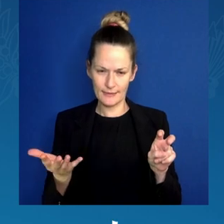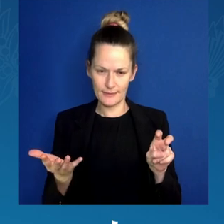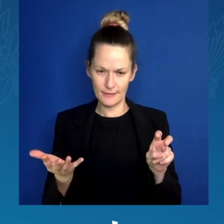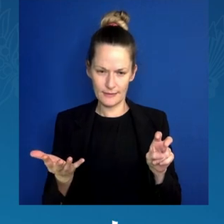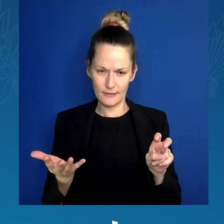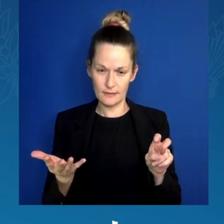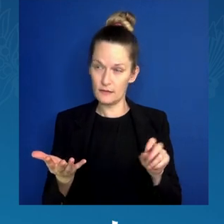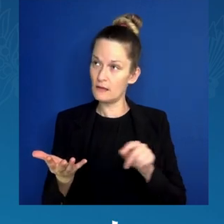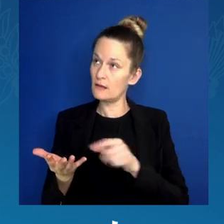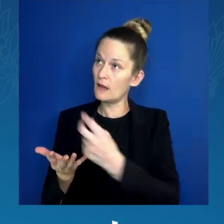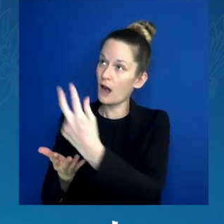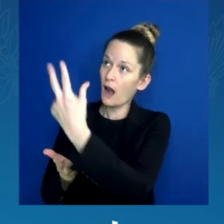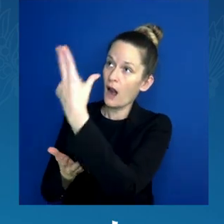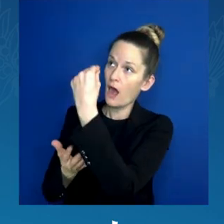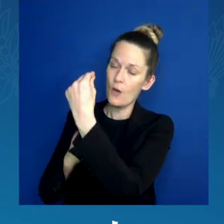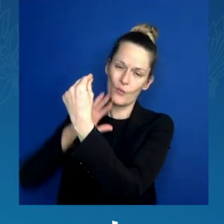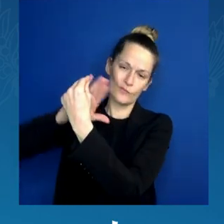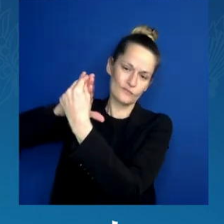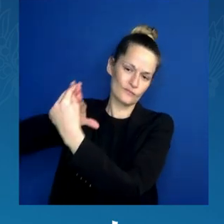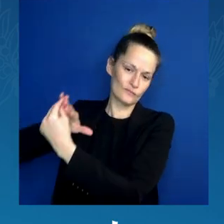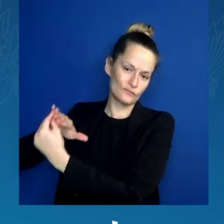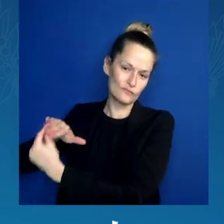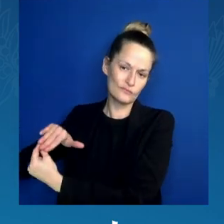Don't you ever hear that.